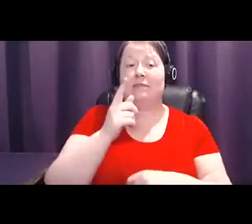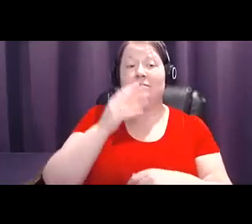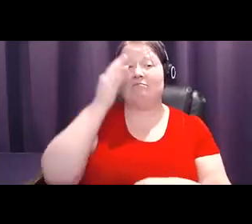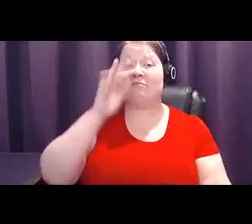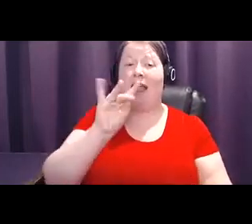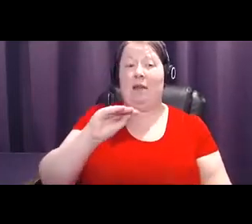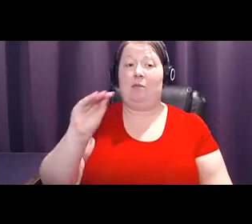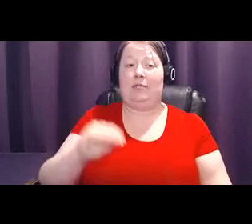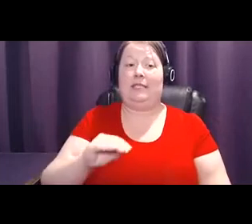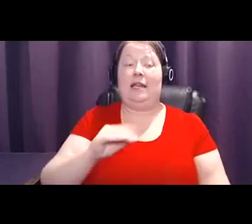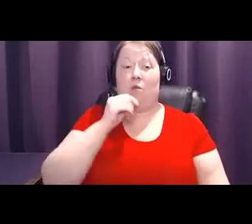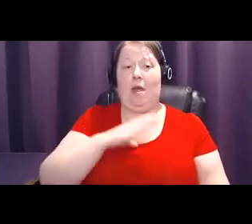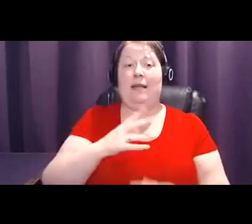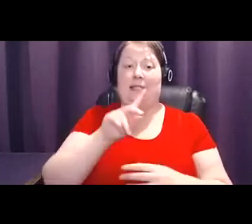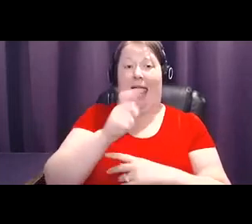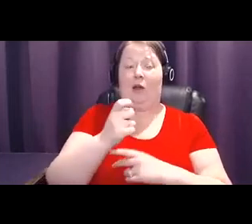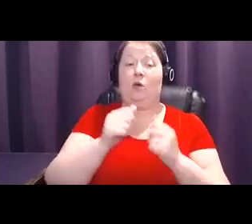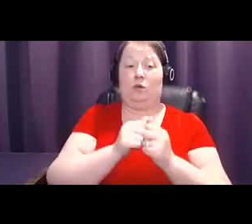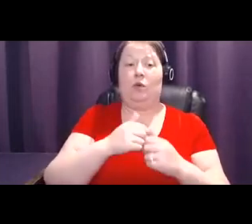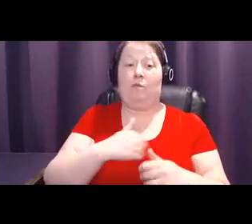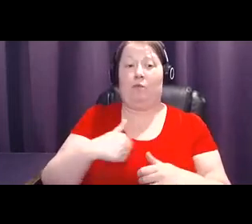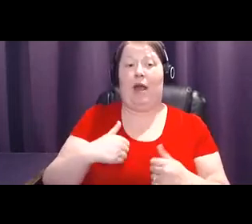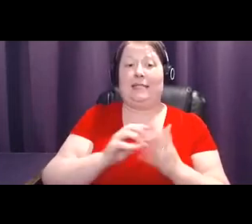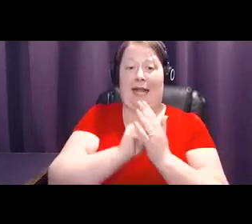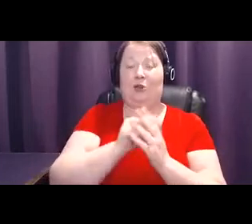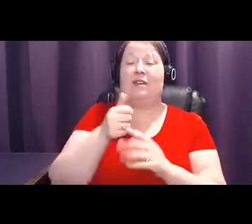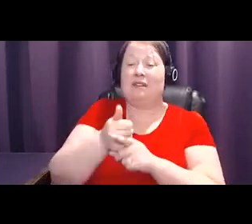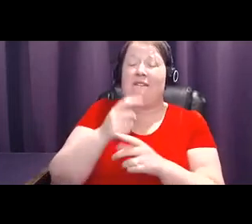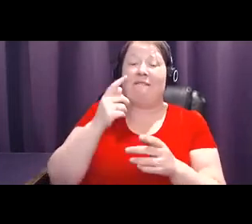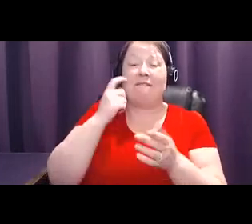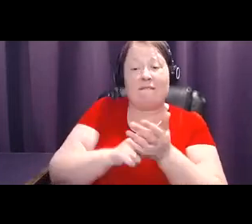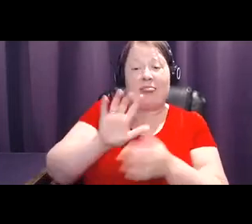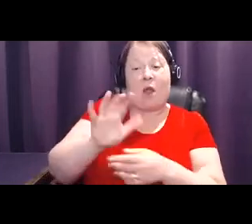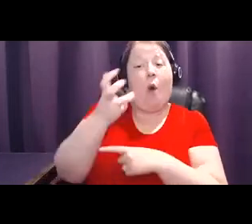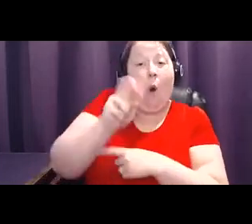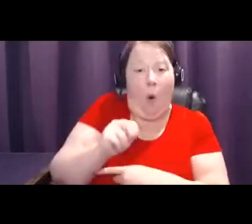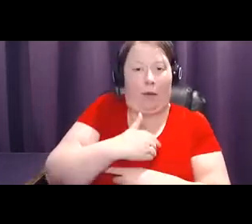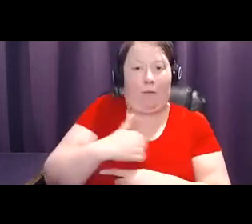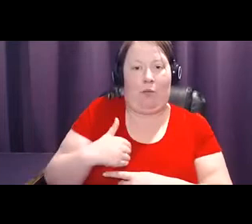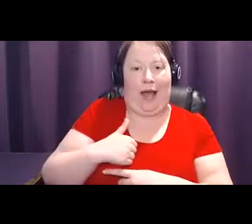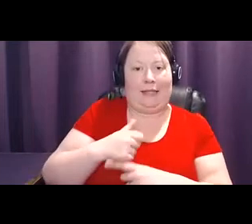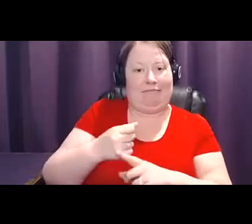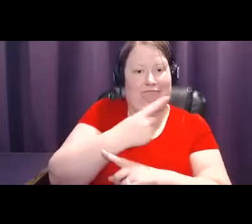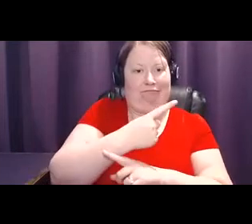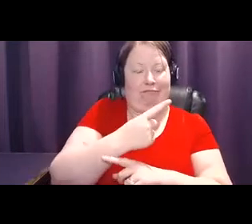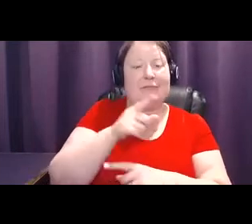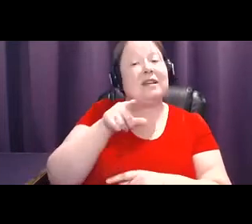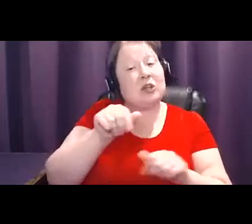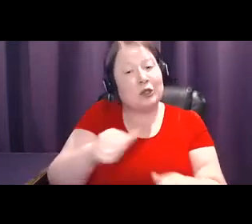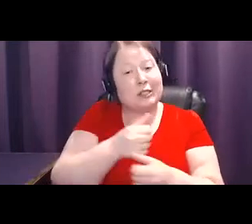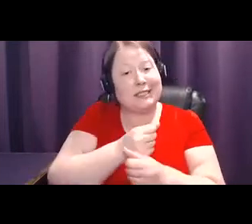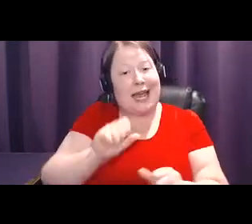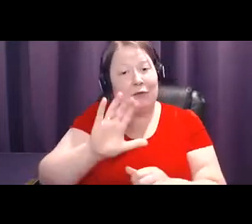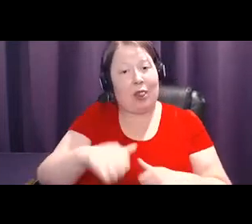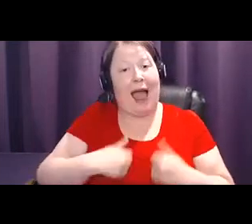own breast abnormality. That's amazing. Your hands could save your life. Which is why you should start doing self-exams